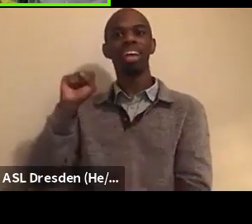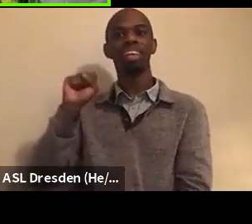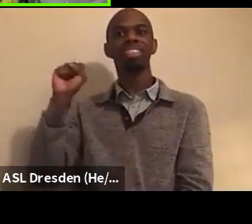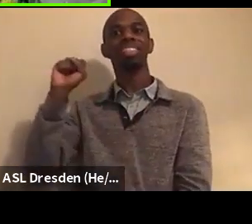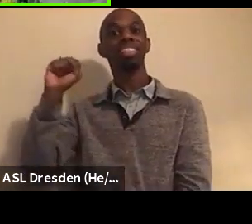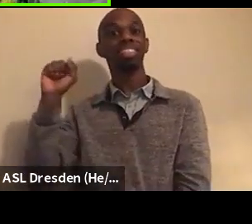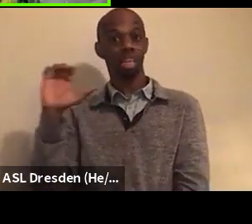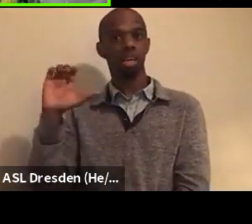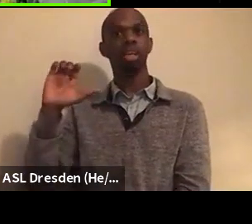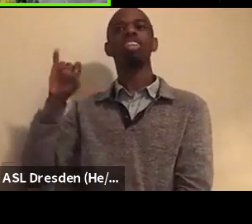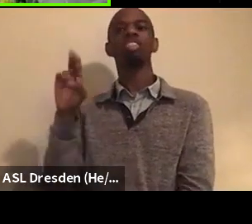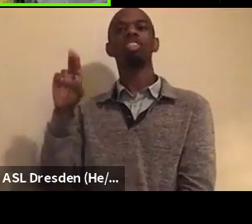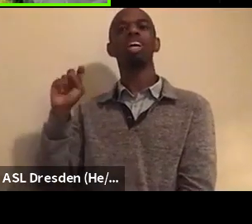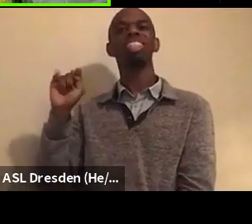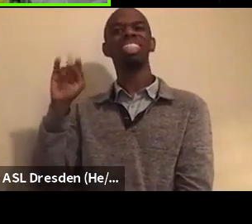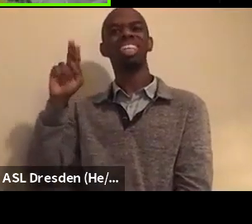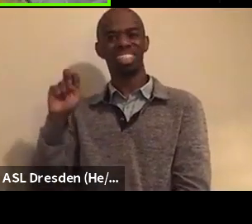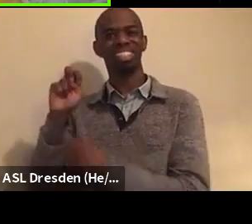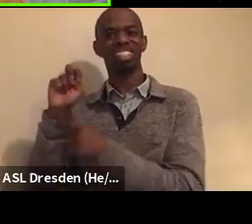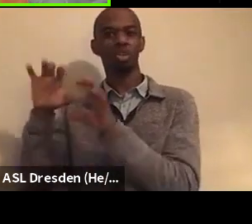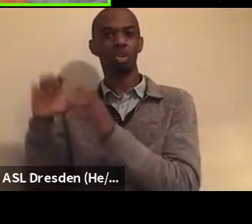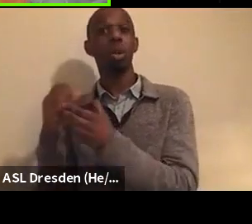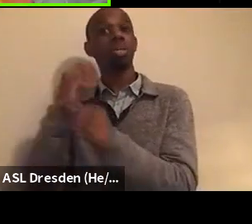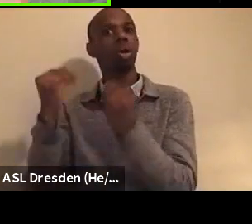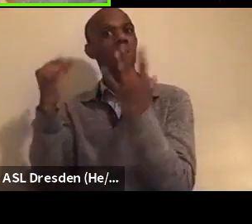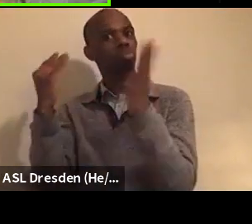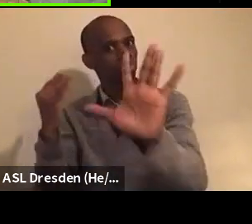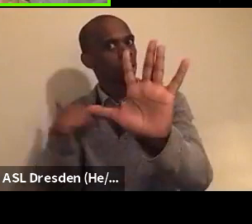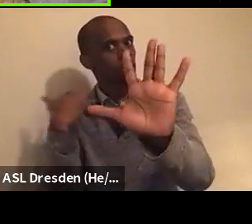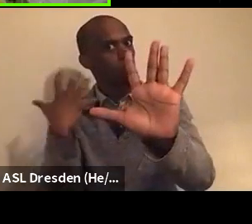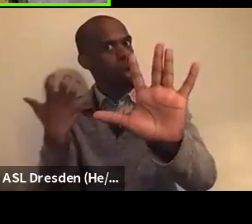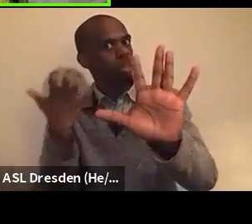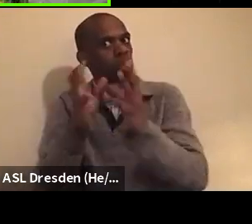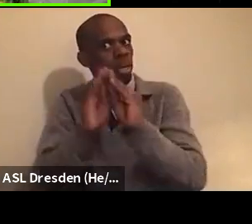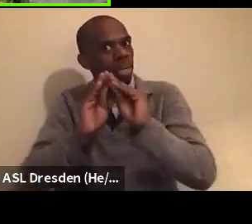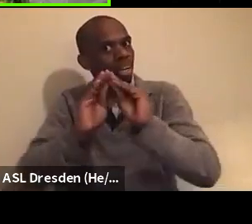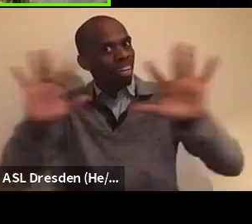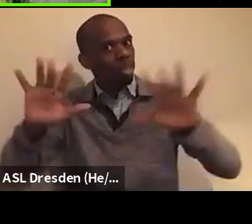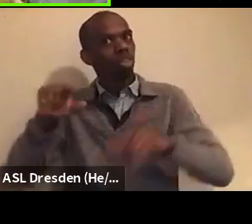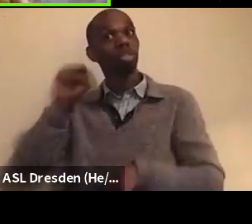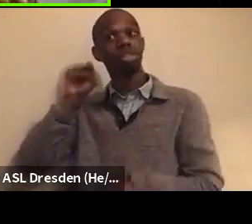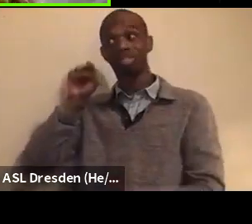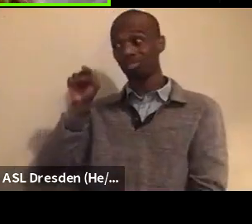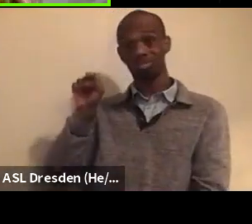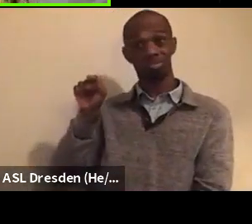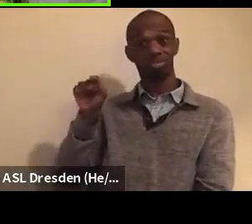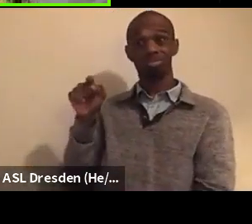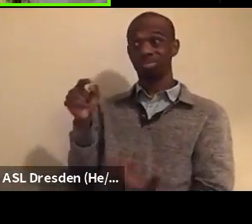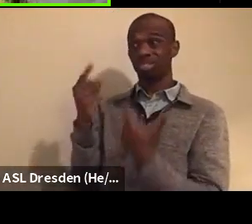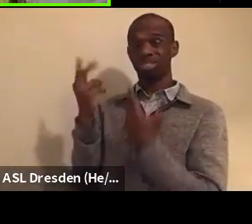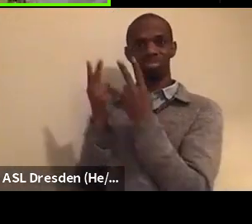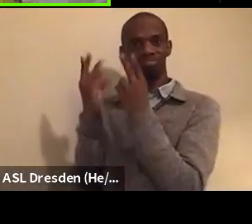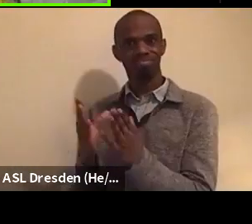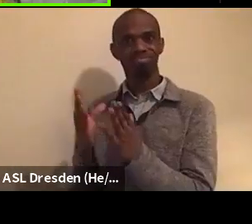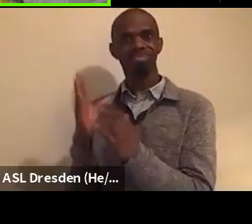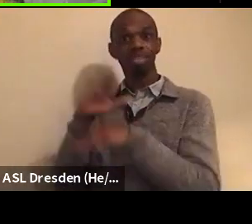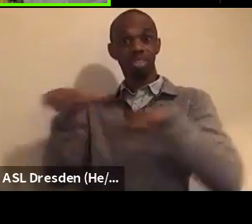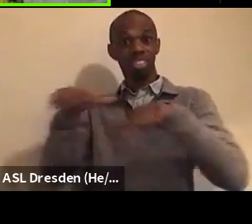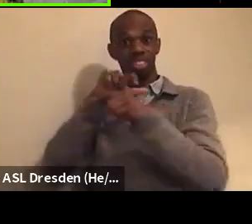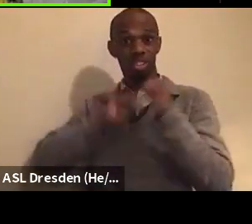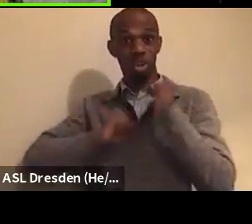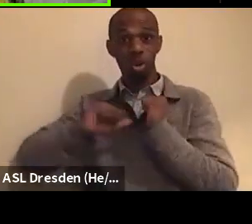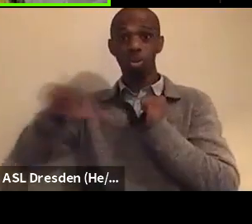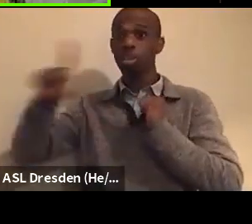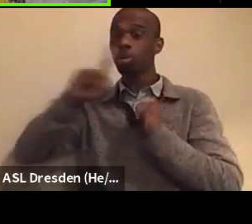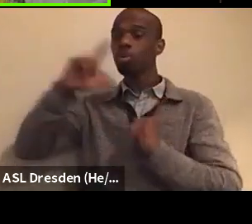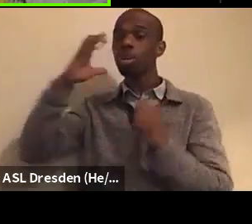And so I want to be real clear. This is, these are brilliant, beautiful people. They are my sister, friend, comrades,